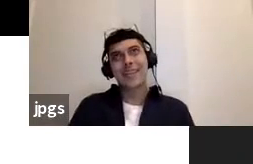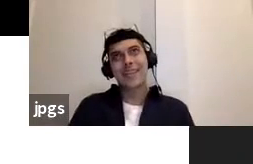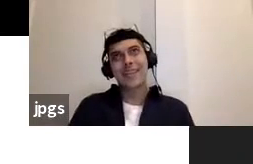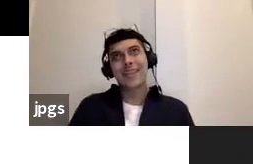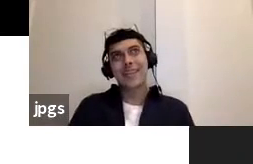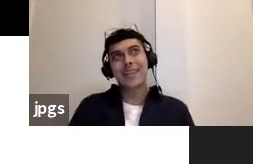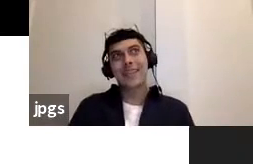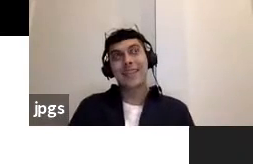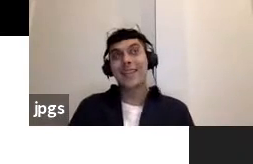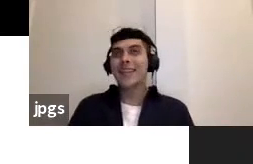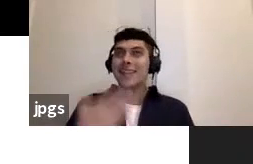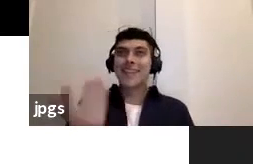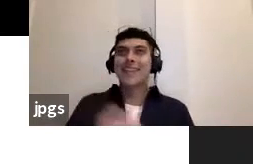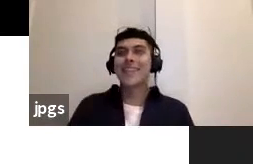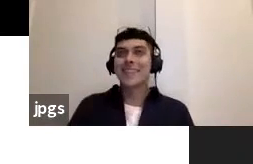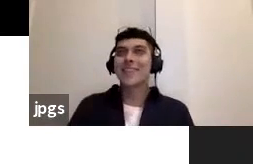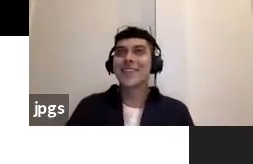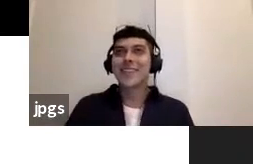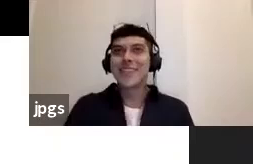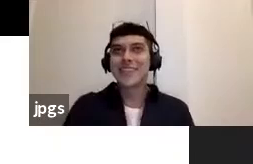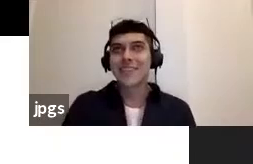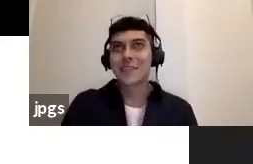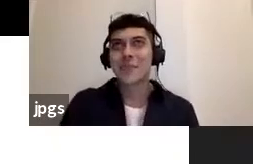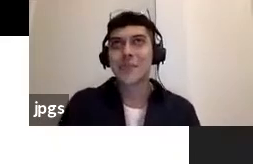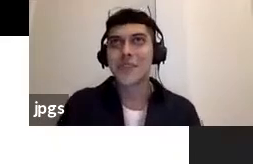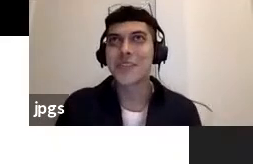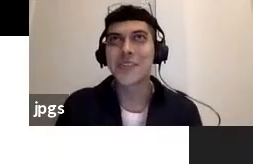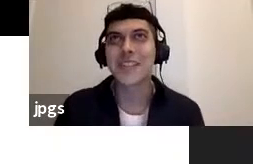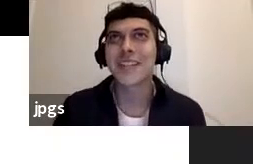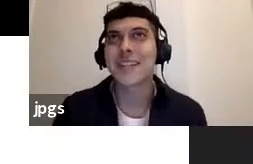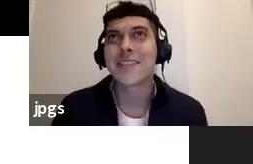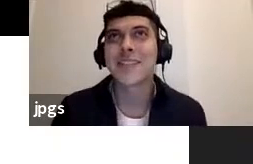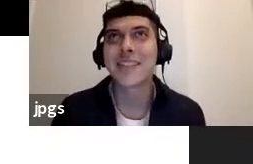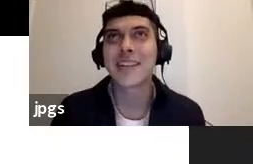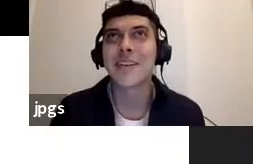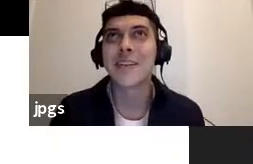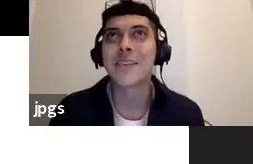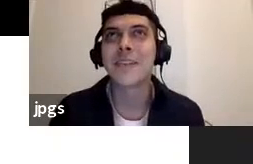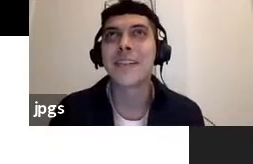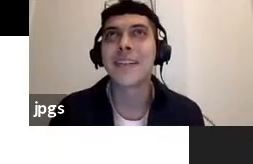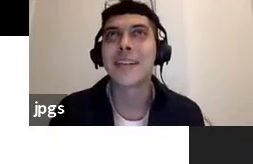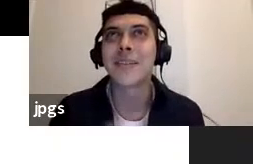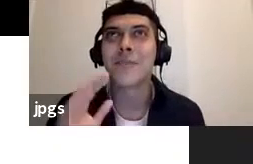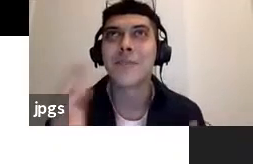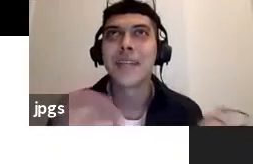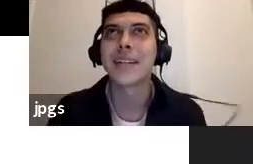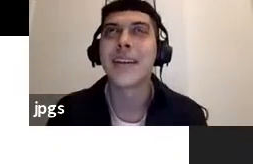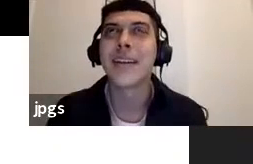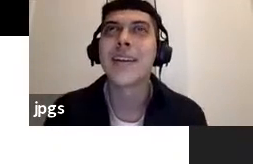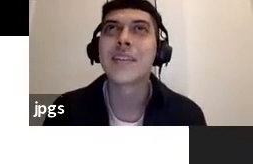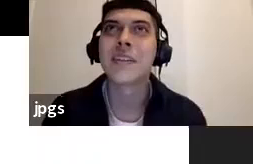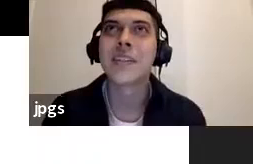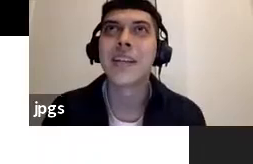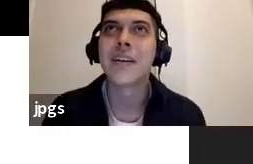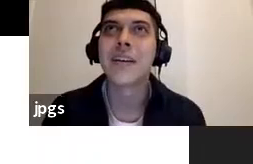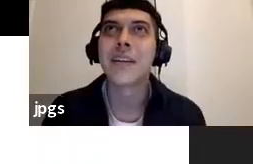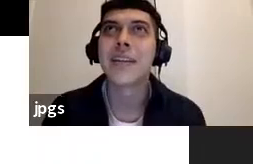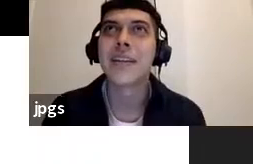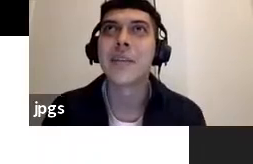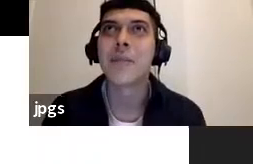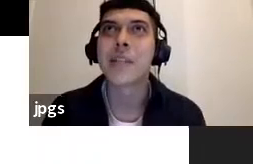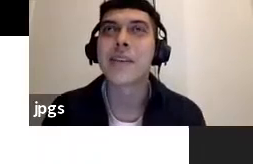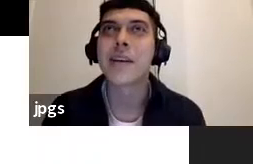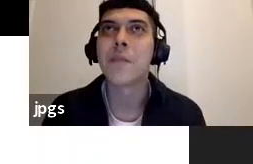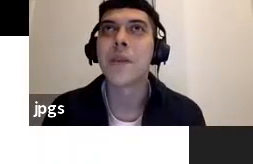that that that's very interesting to explore also like considering how they are being shared now